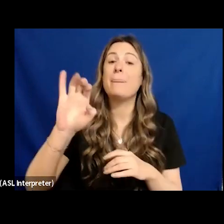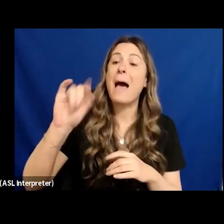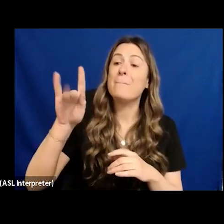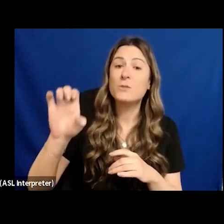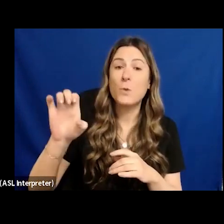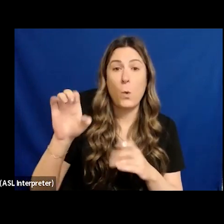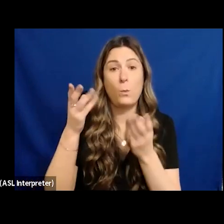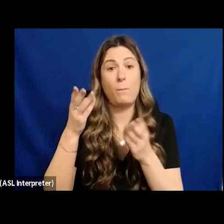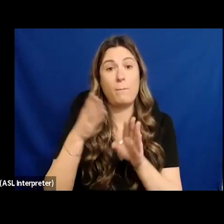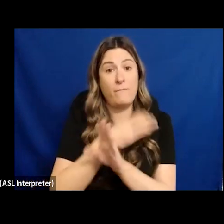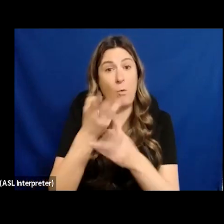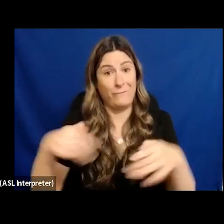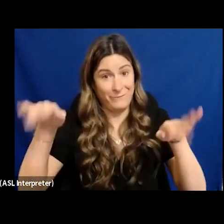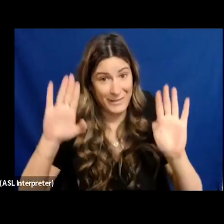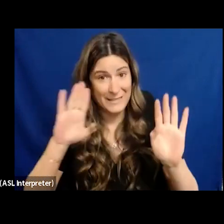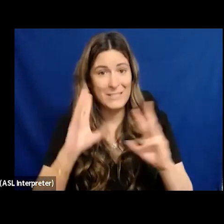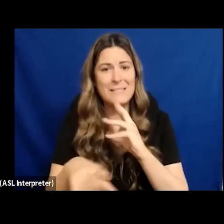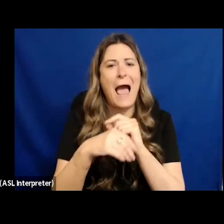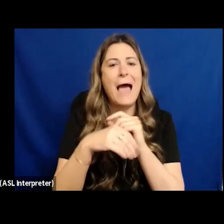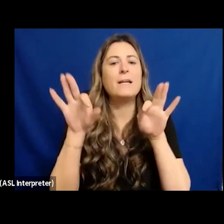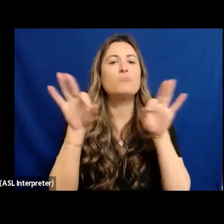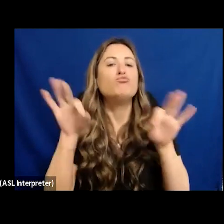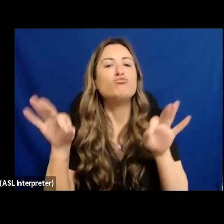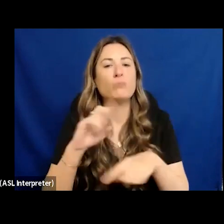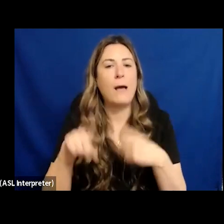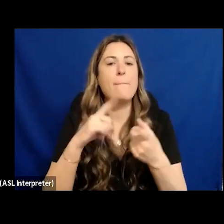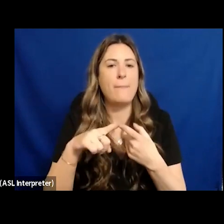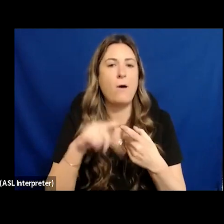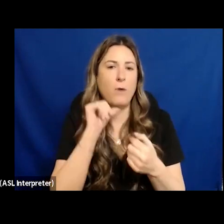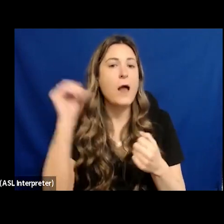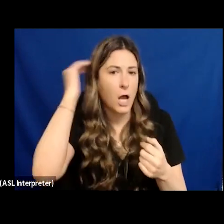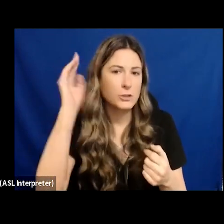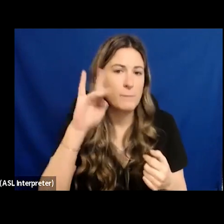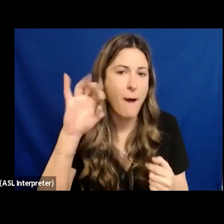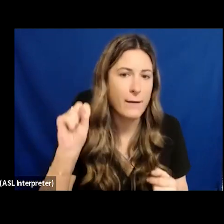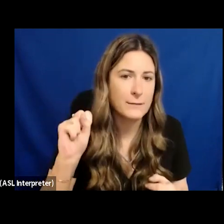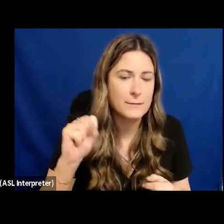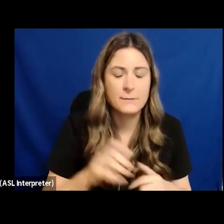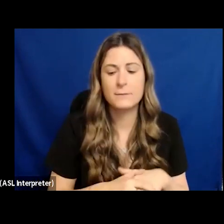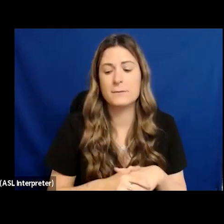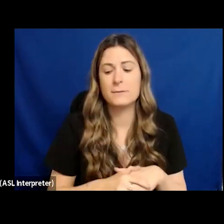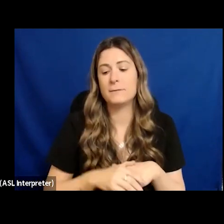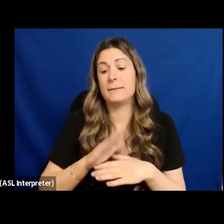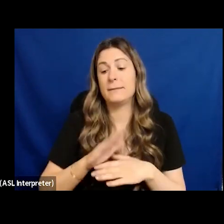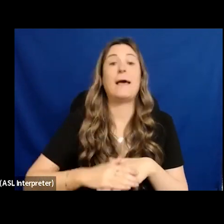bias. And in the next episode, the world went back to the way that it was before.